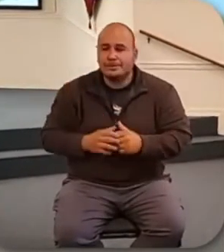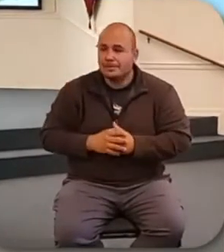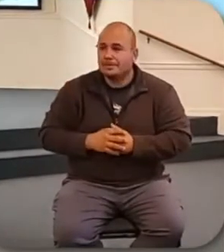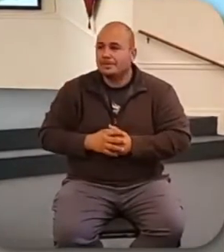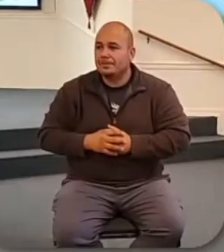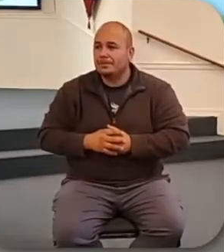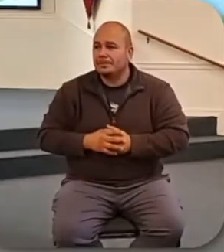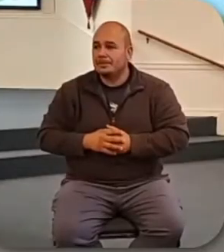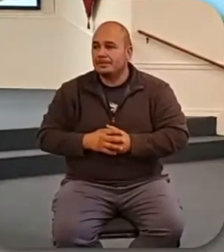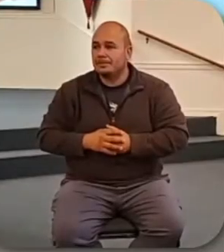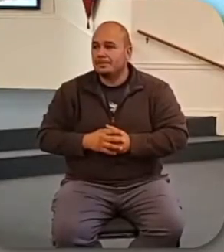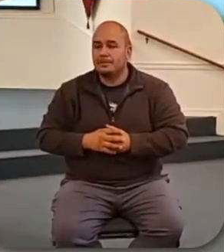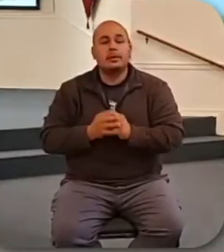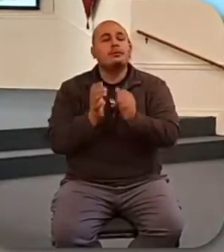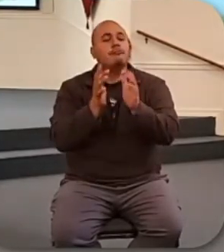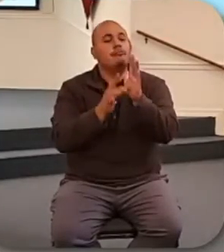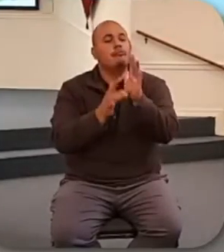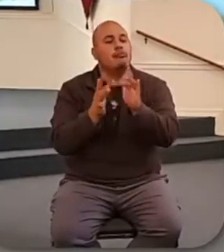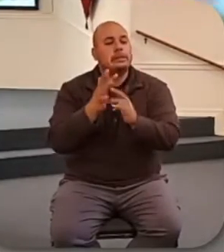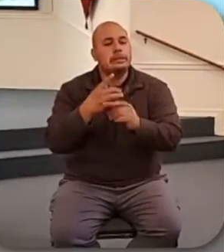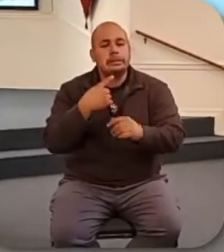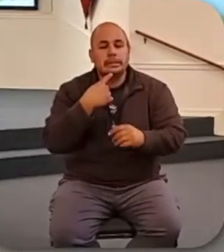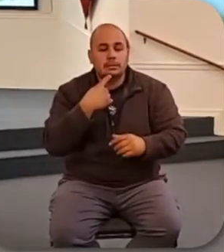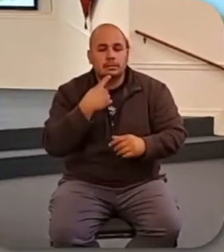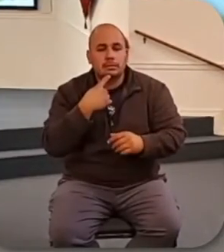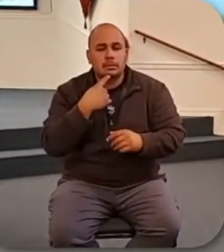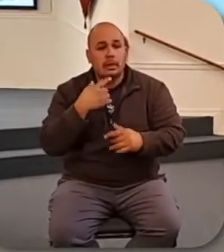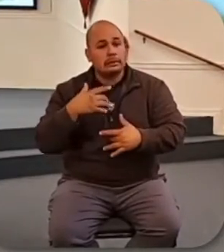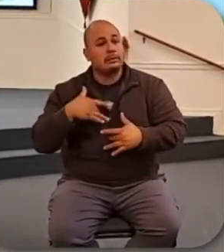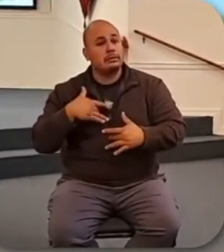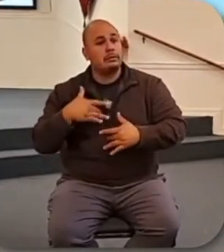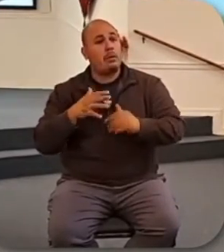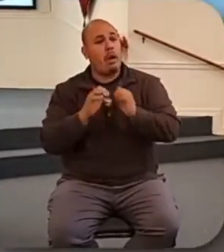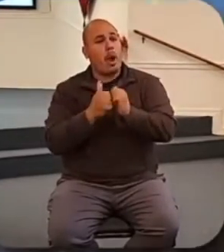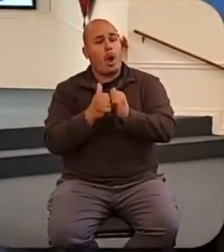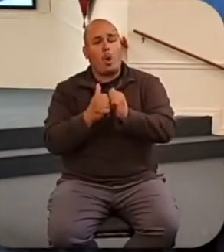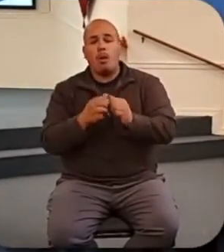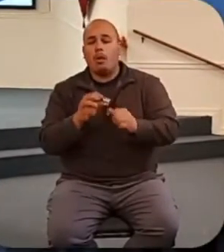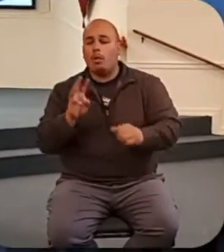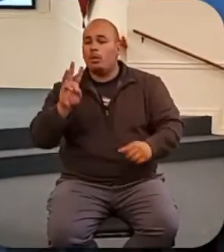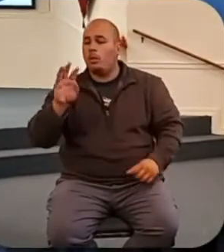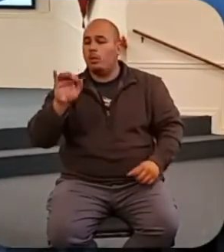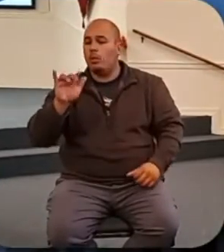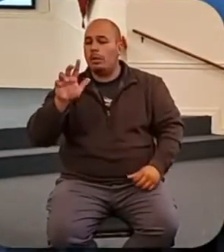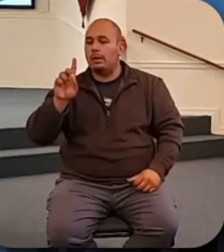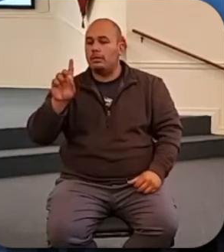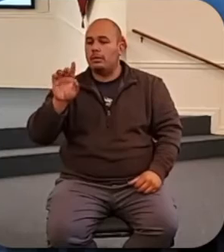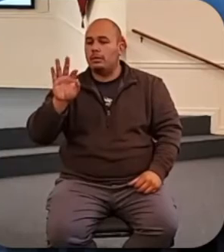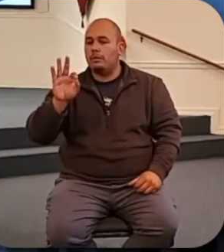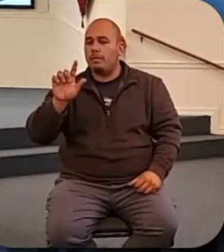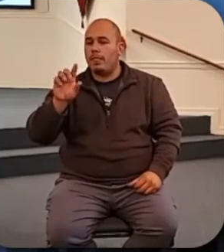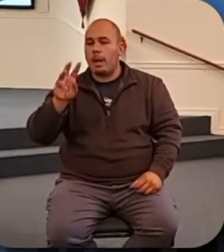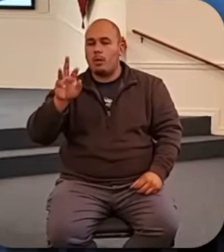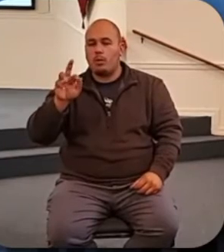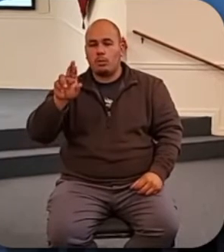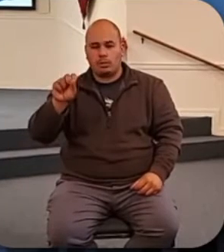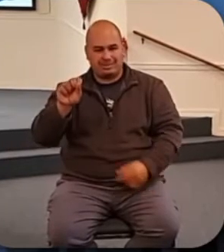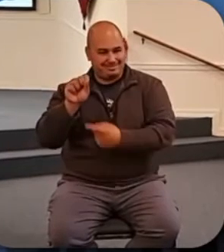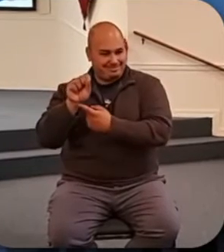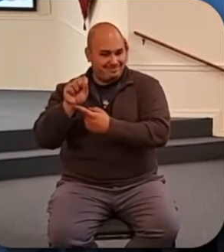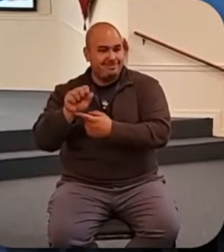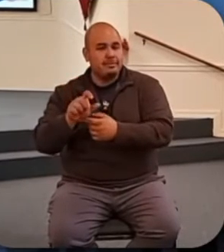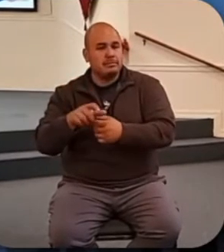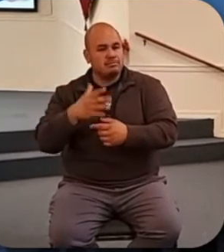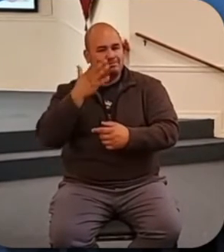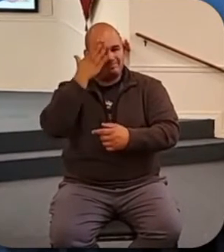Again, Jesus says, consider how the wildflowers grow. And we live in a great place for this analogy because we